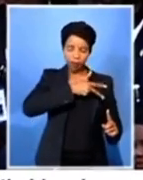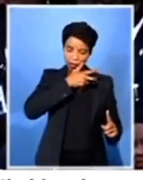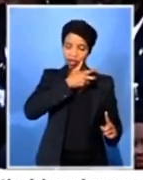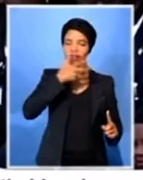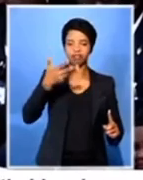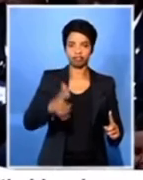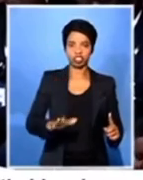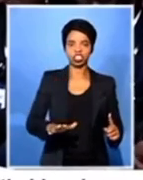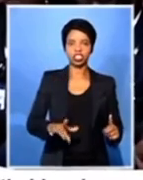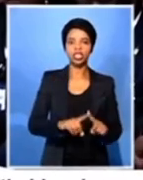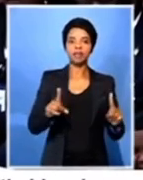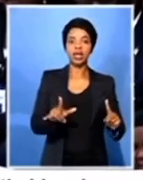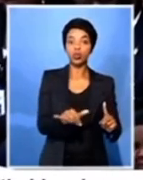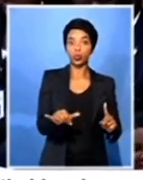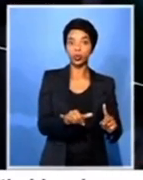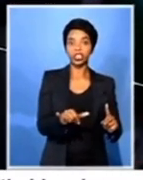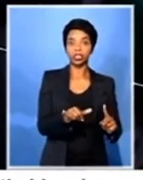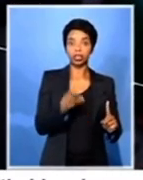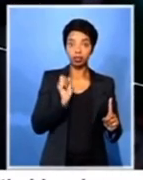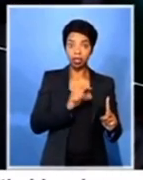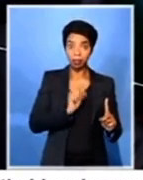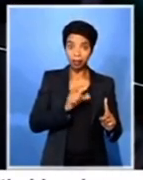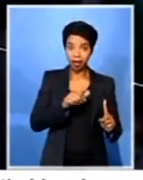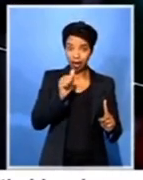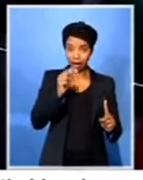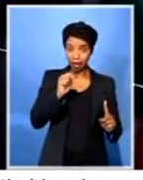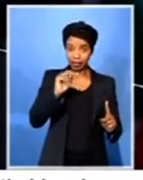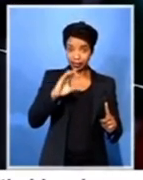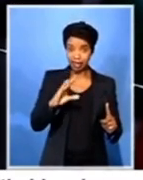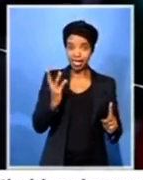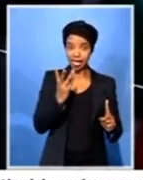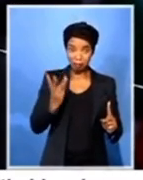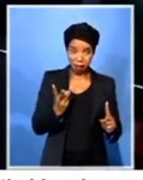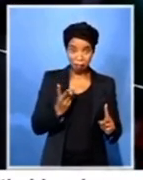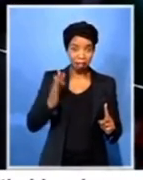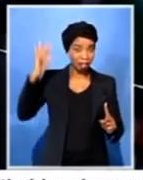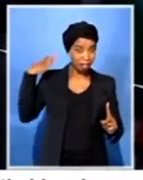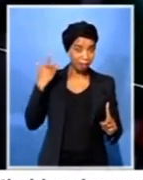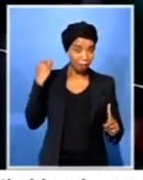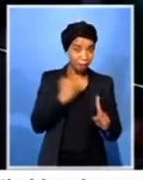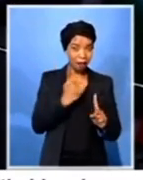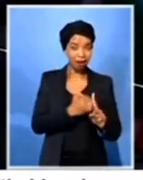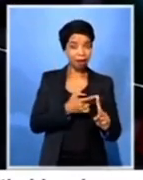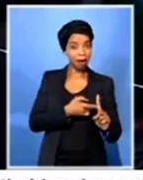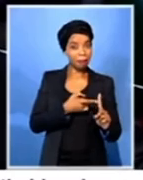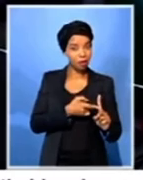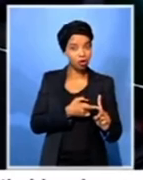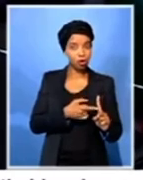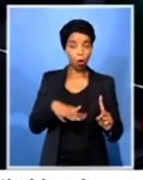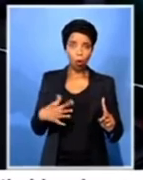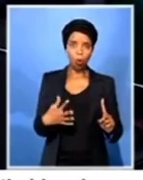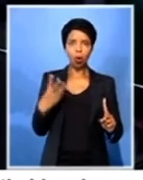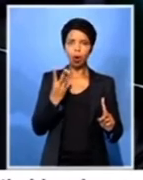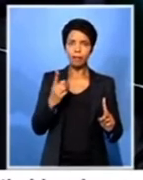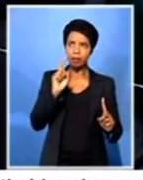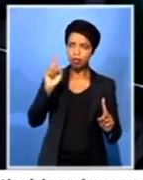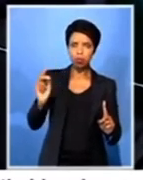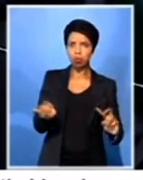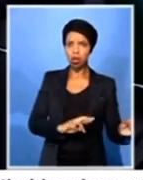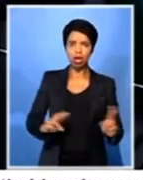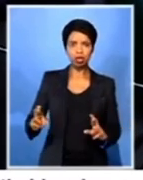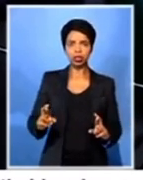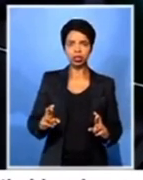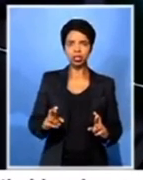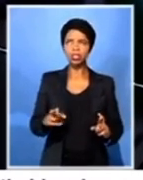to? Of the same people of sold you out, of the same people who are ready to give you to the enemy. Mama,